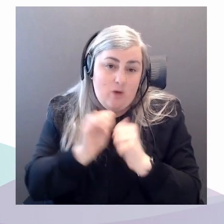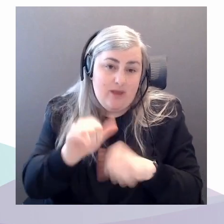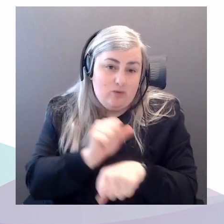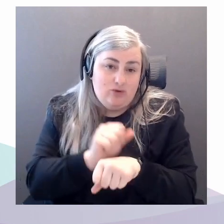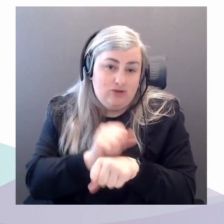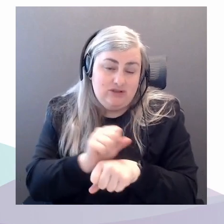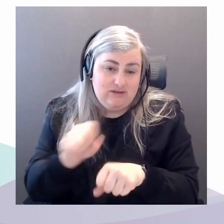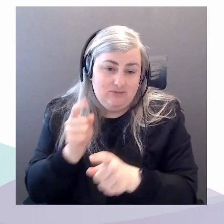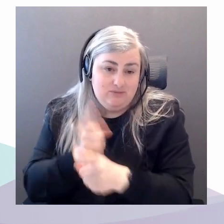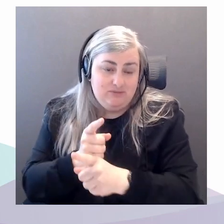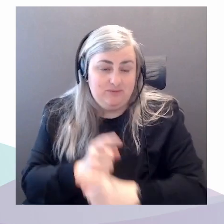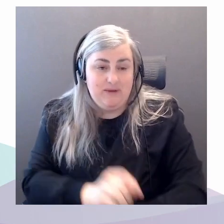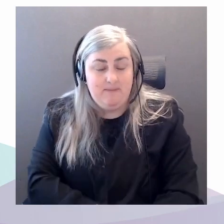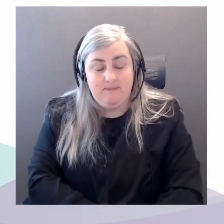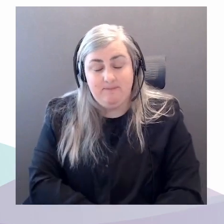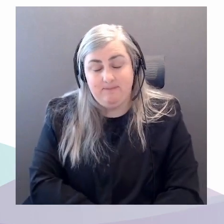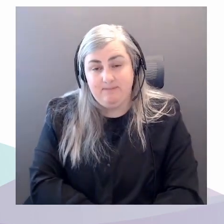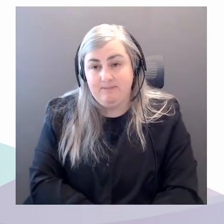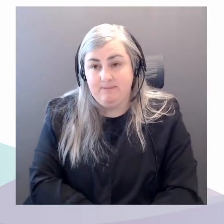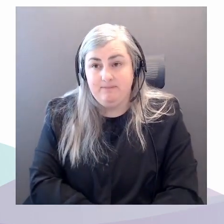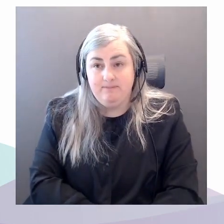Idea. Exactly.